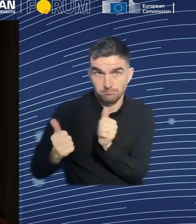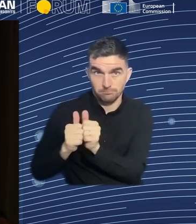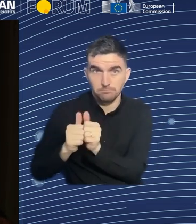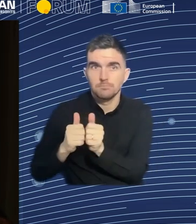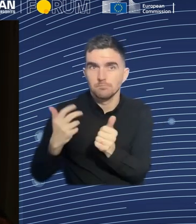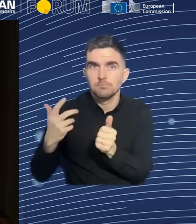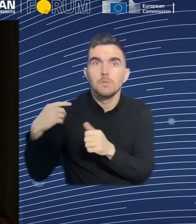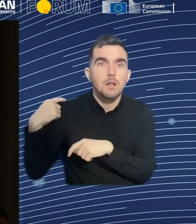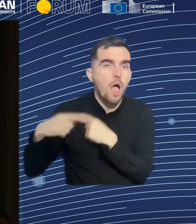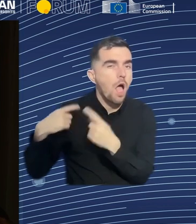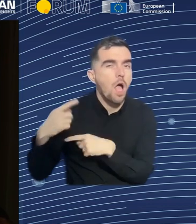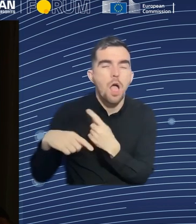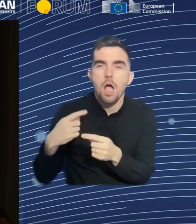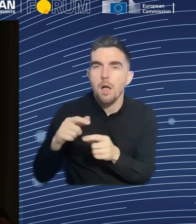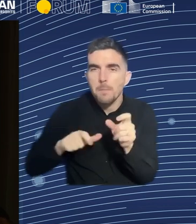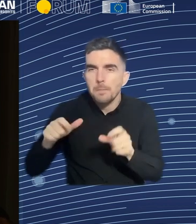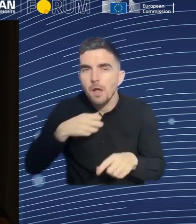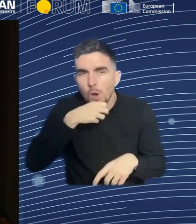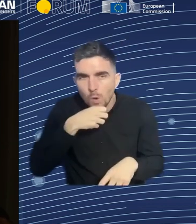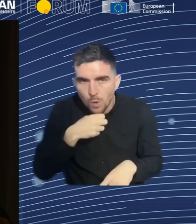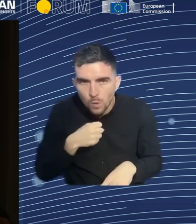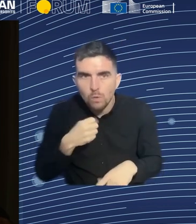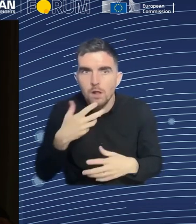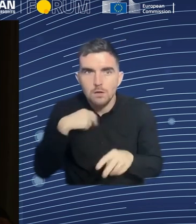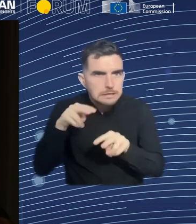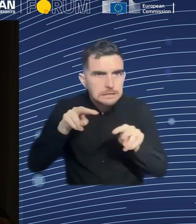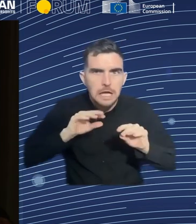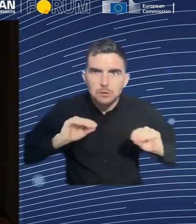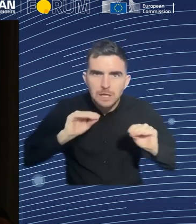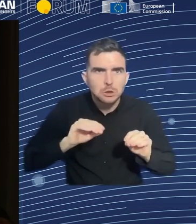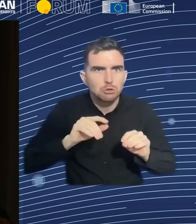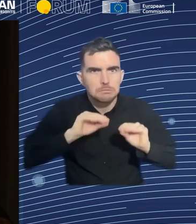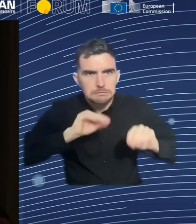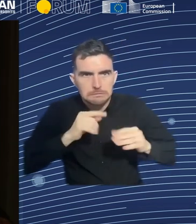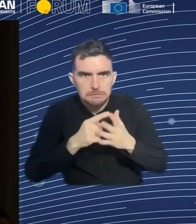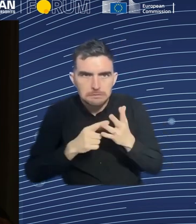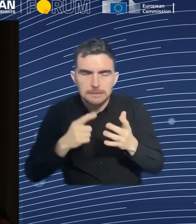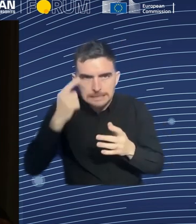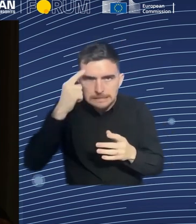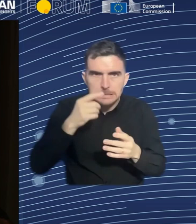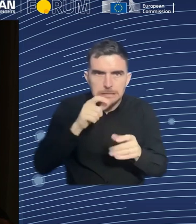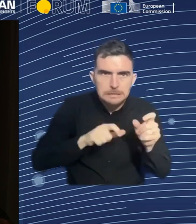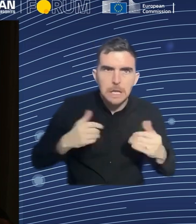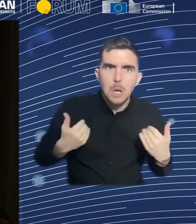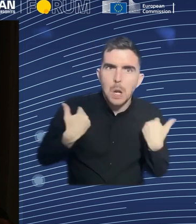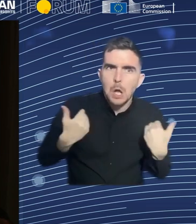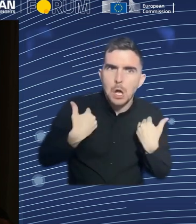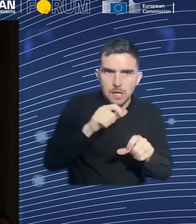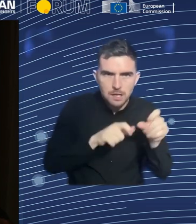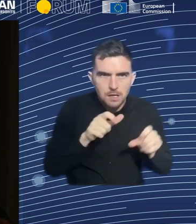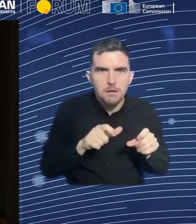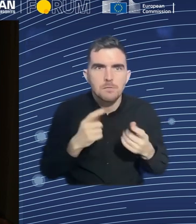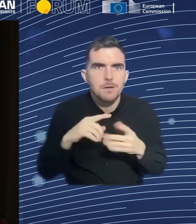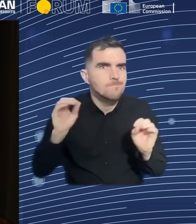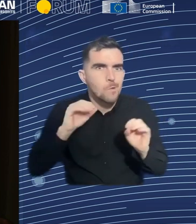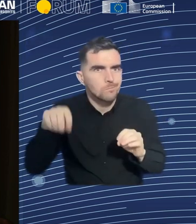no one is suggesting they should not. But we have known this for a long time and now we would not need systemic approach to the lifelong learning. And I like your comment